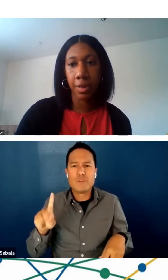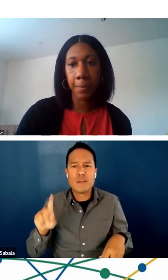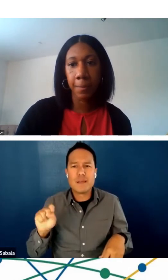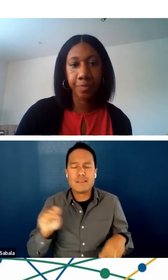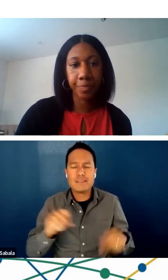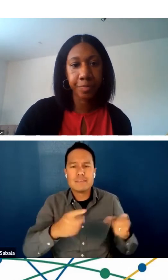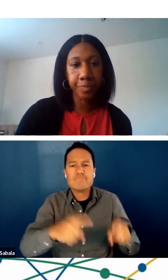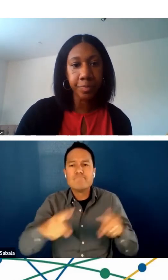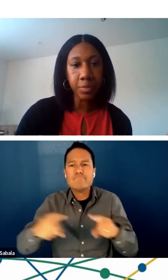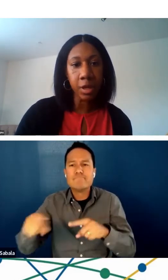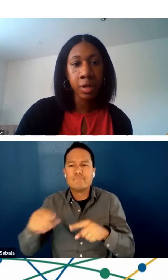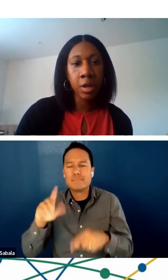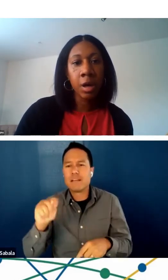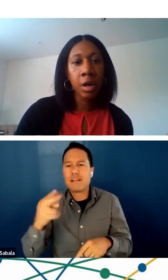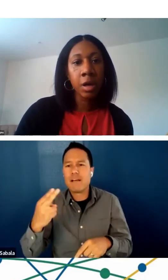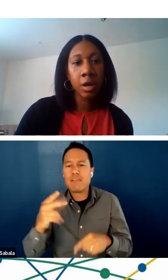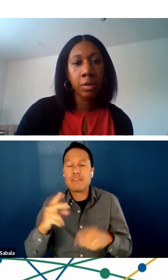telehealth.